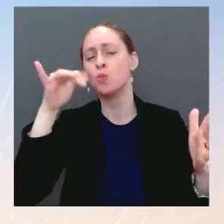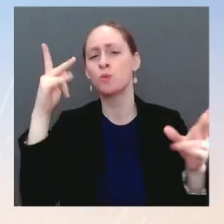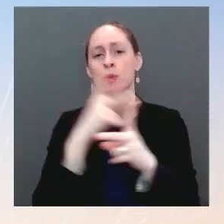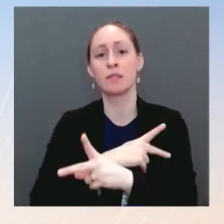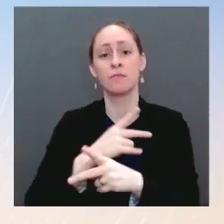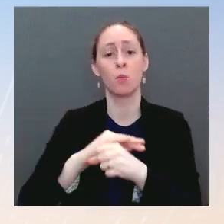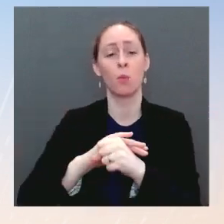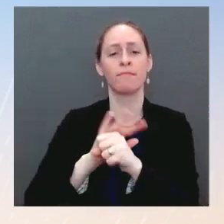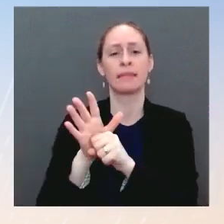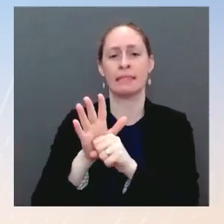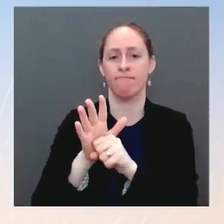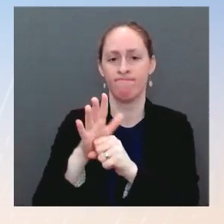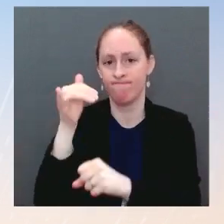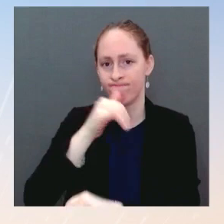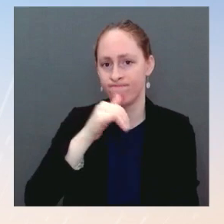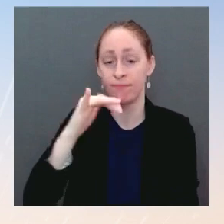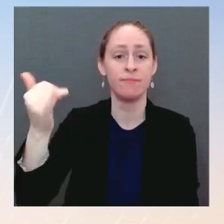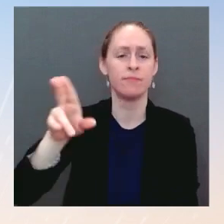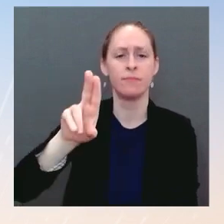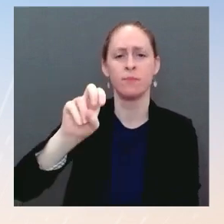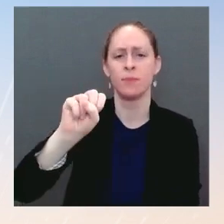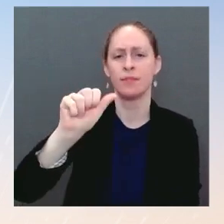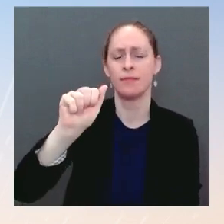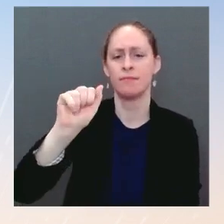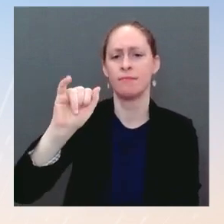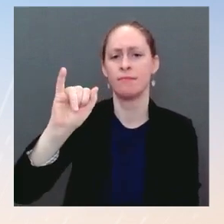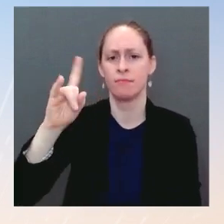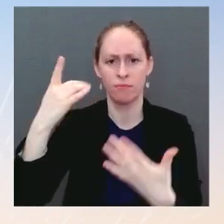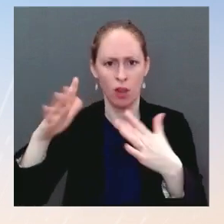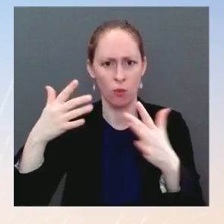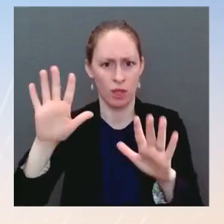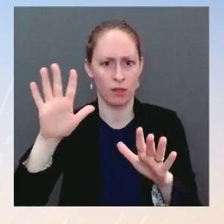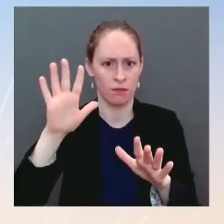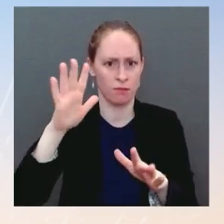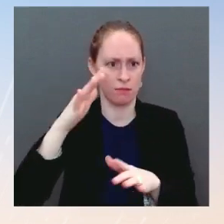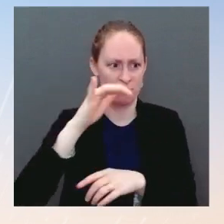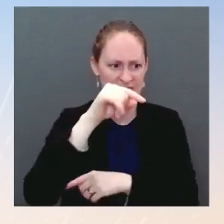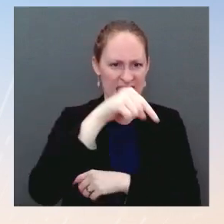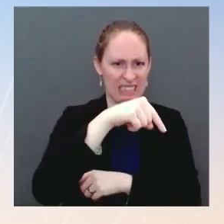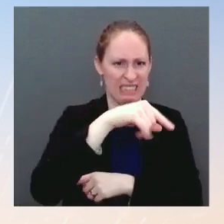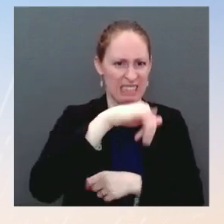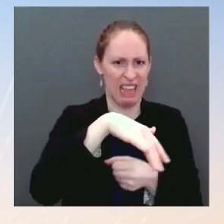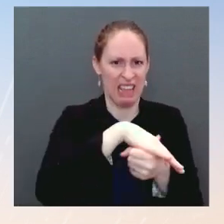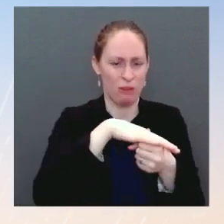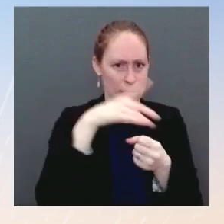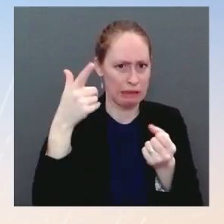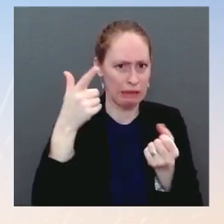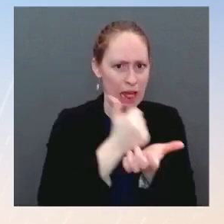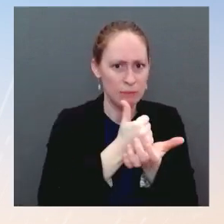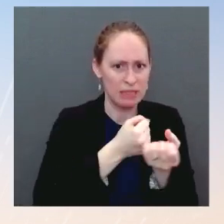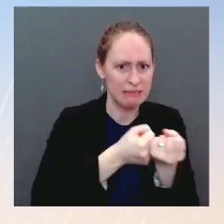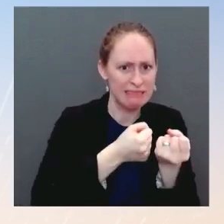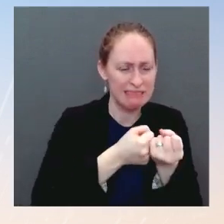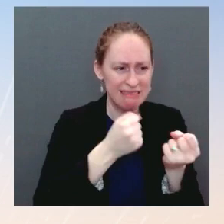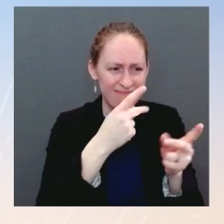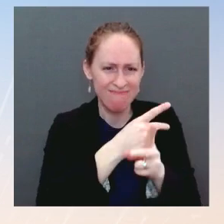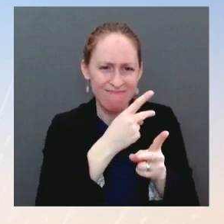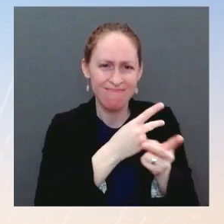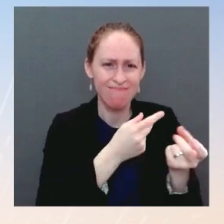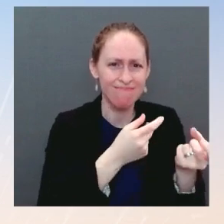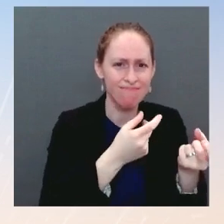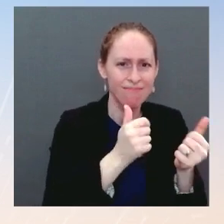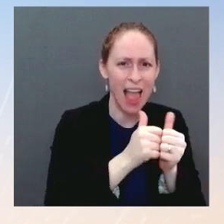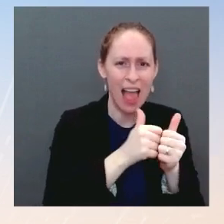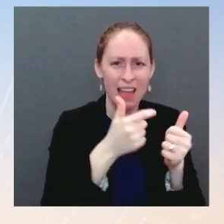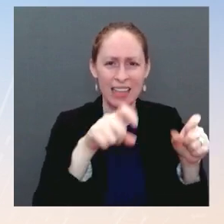situation closely, coordinating with other donors, assessing the evolving humanitarian needs of the Ukrainian people and liaising with partners to determine what